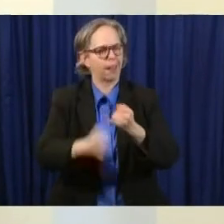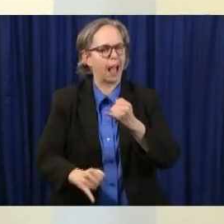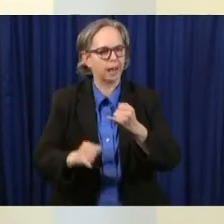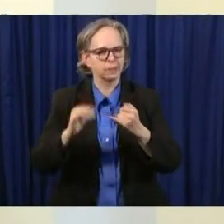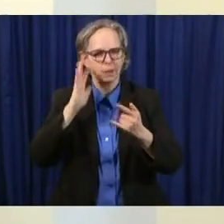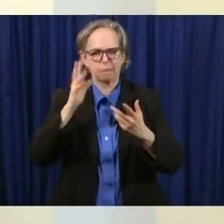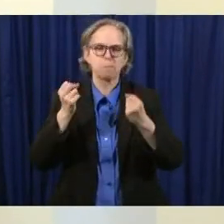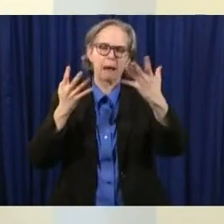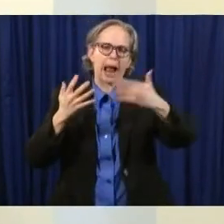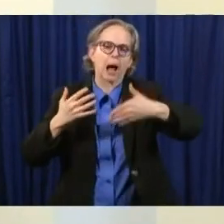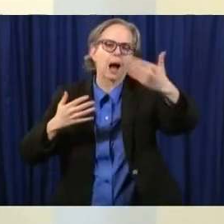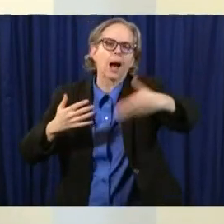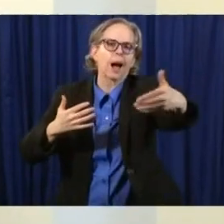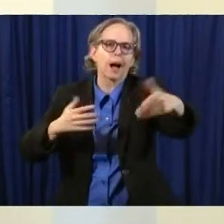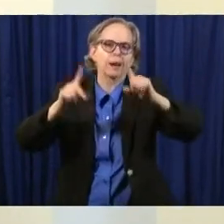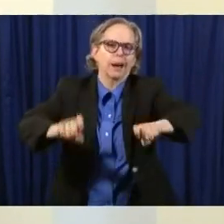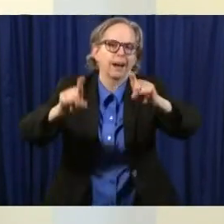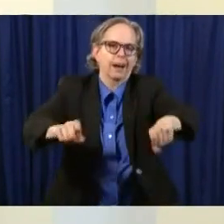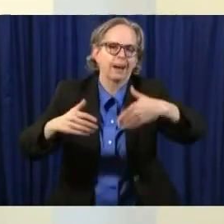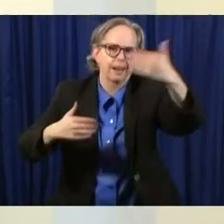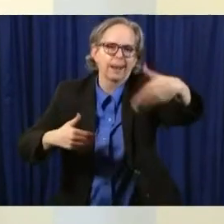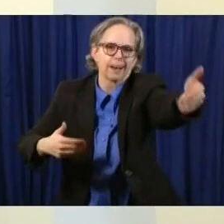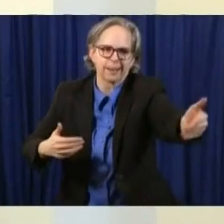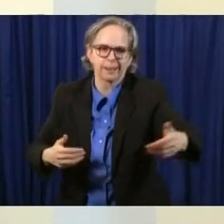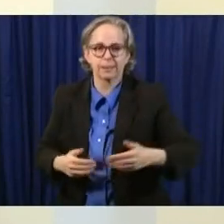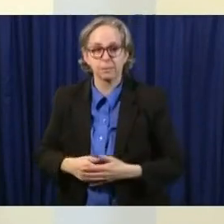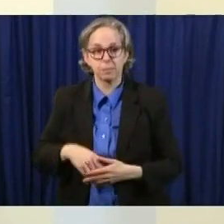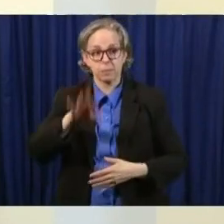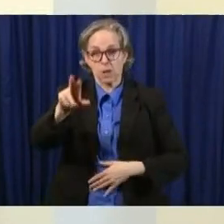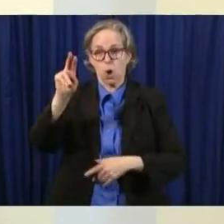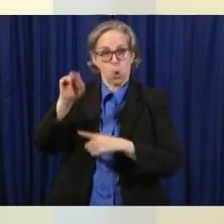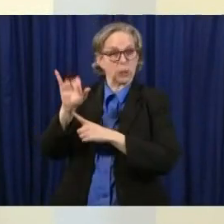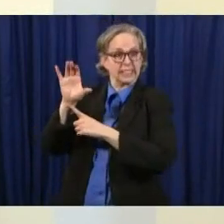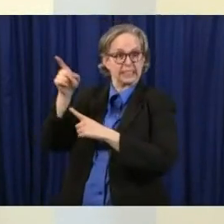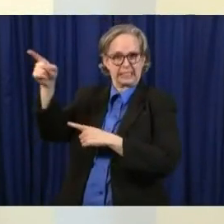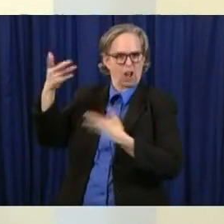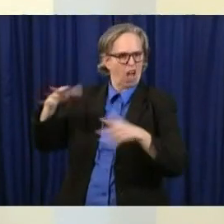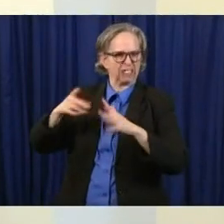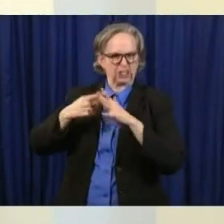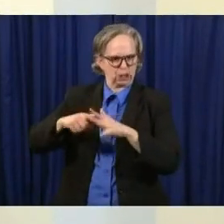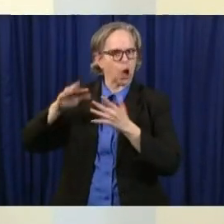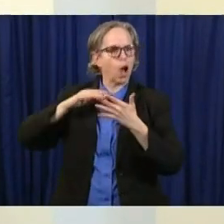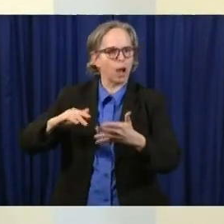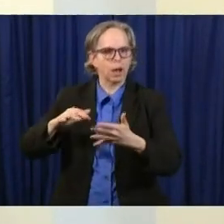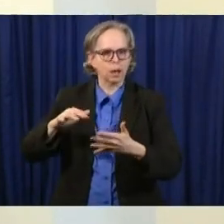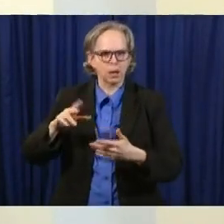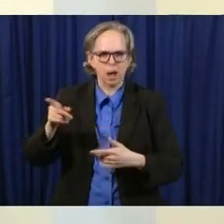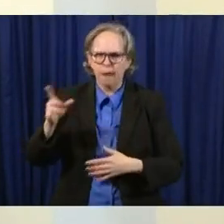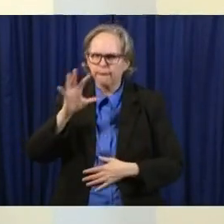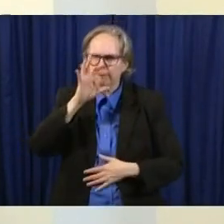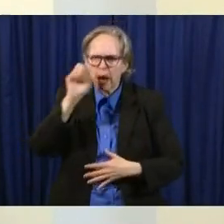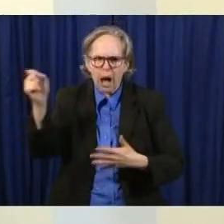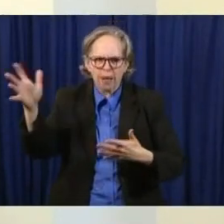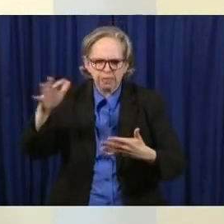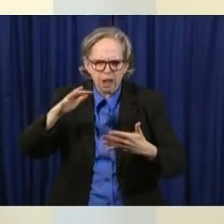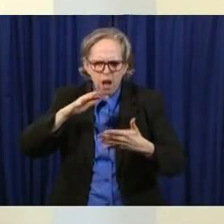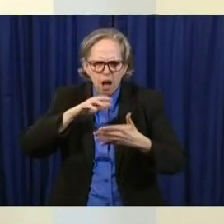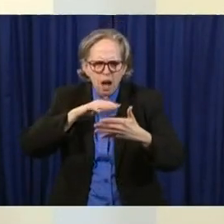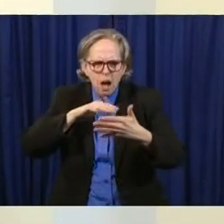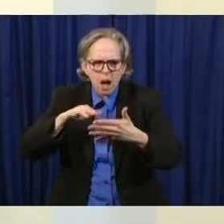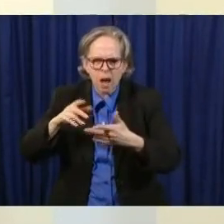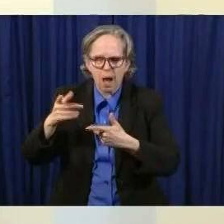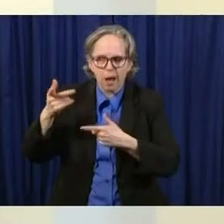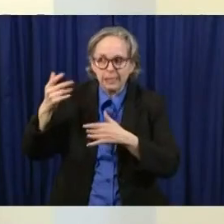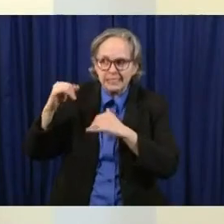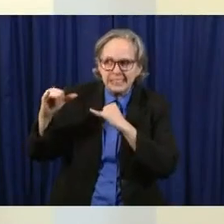from some of the first studies done in new york city uh fascinating results and we're going to do that very same work here in ohio um and that will be